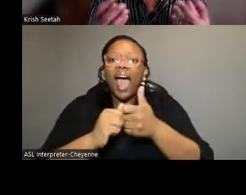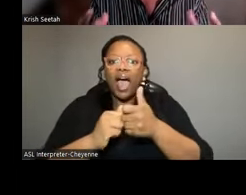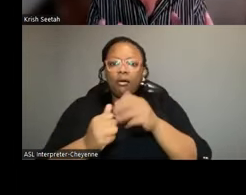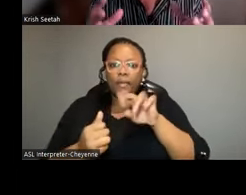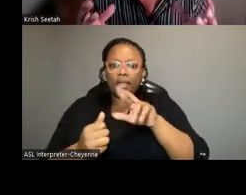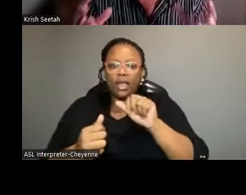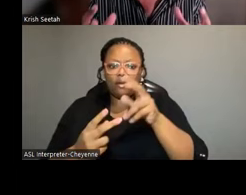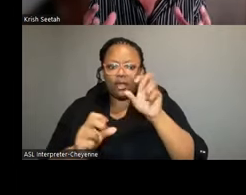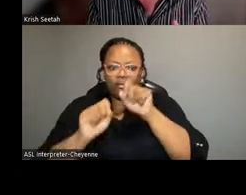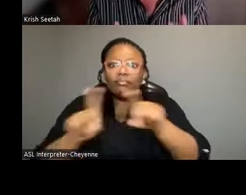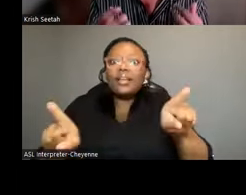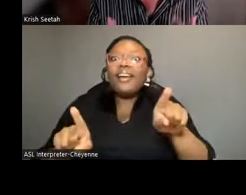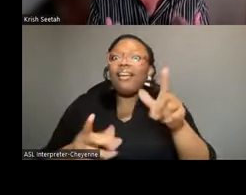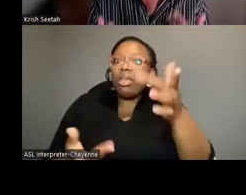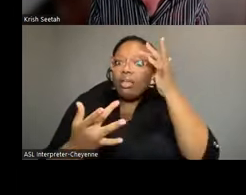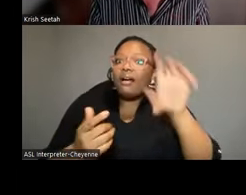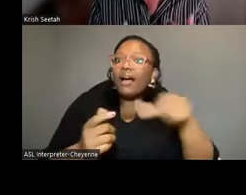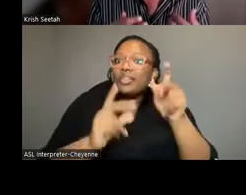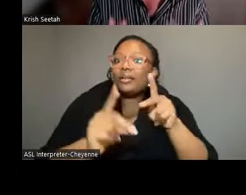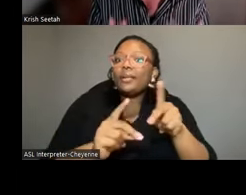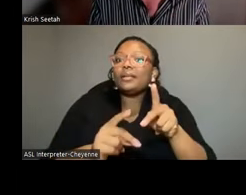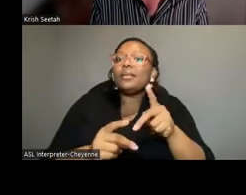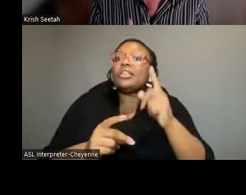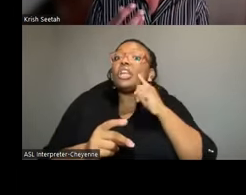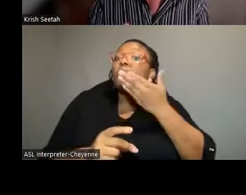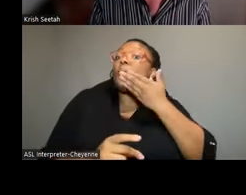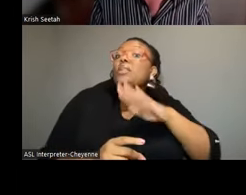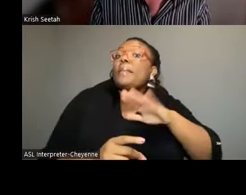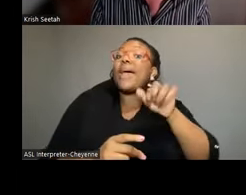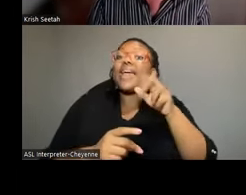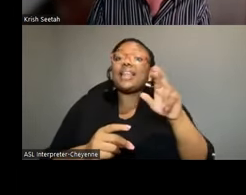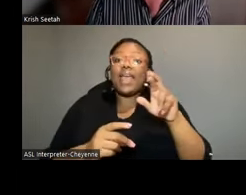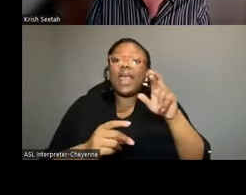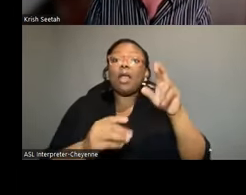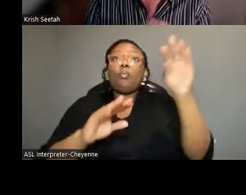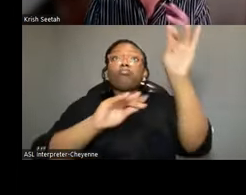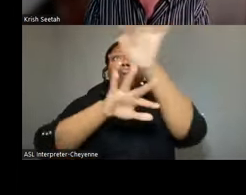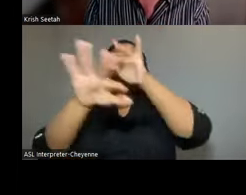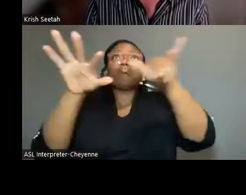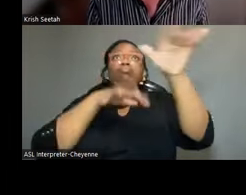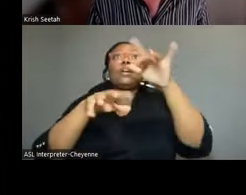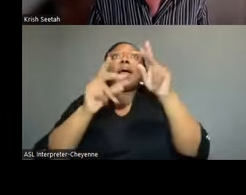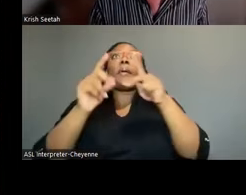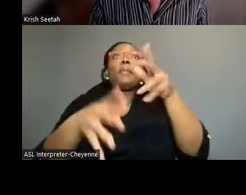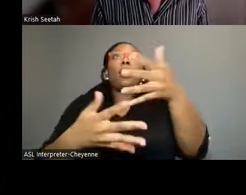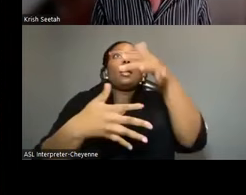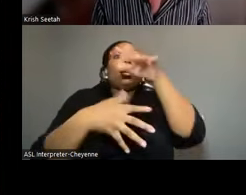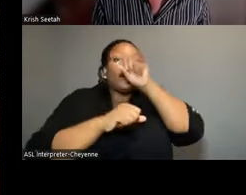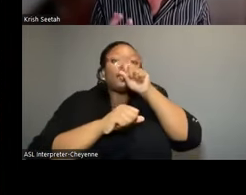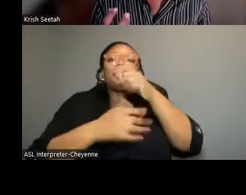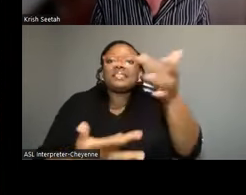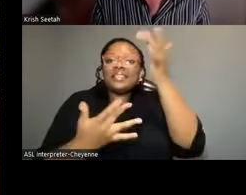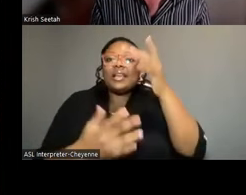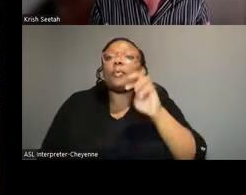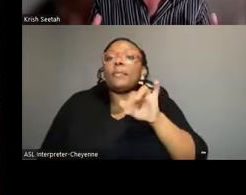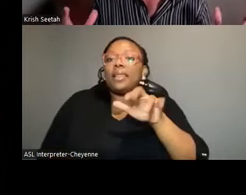And so unfortunately, there was still the idea that bad air was passing this disease around. What we see with